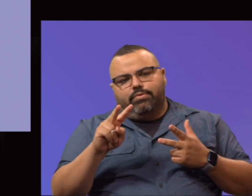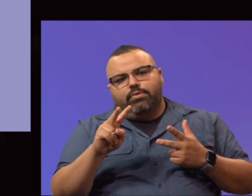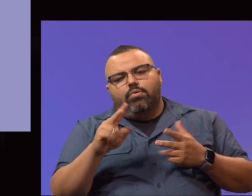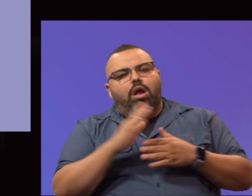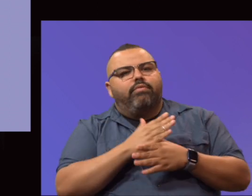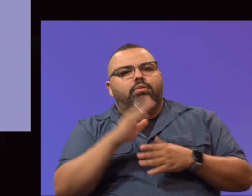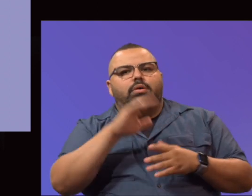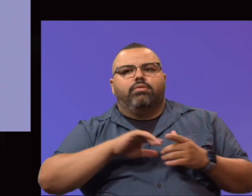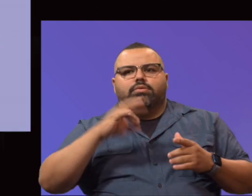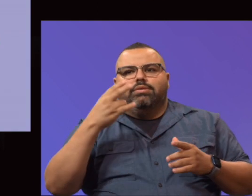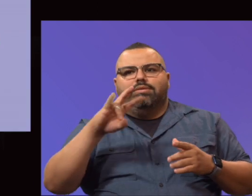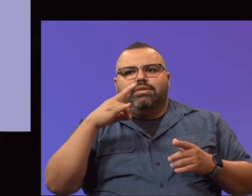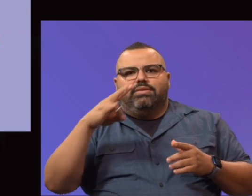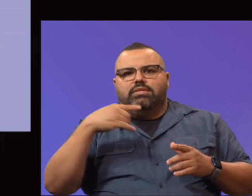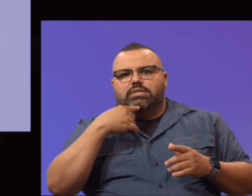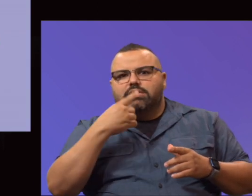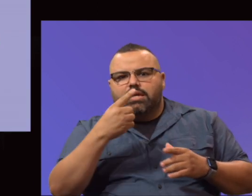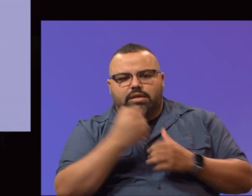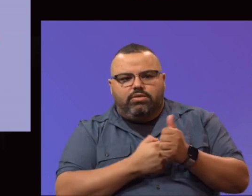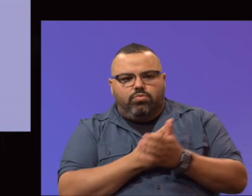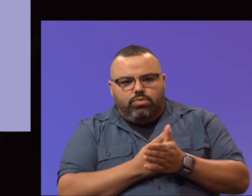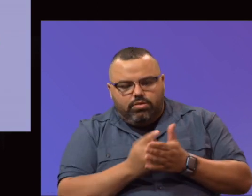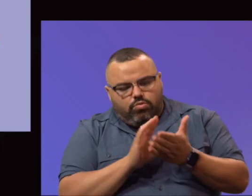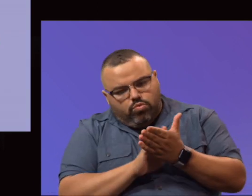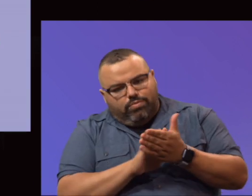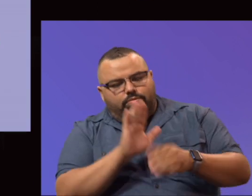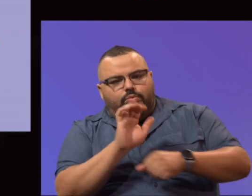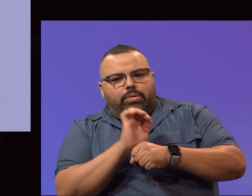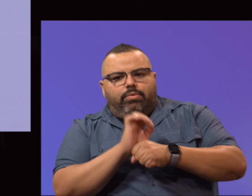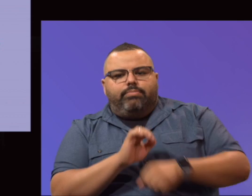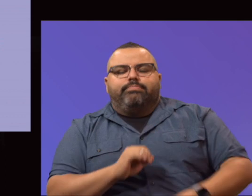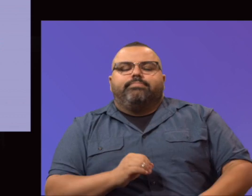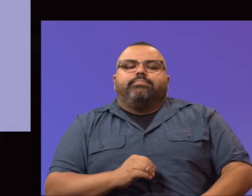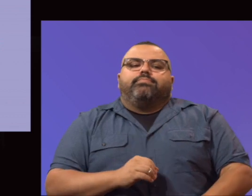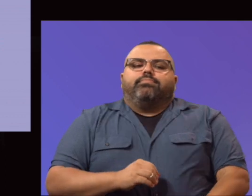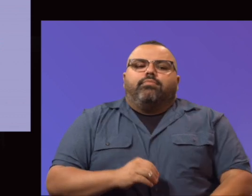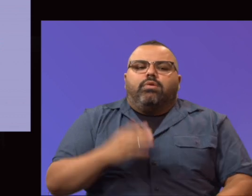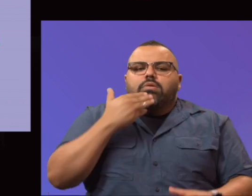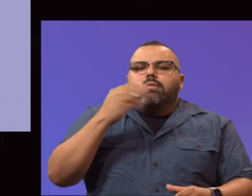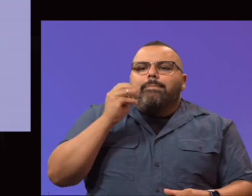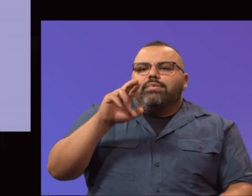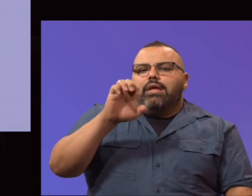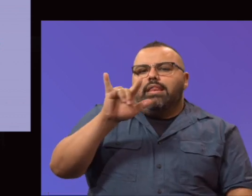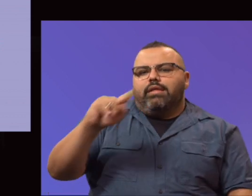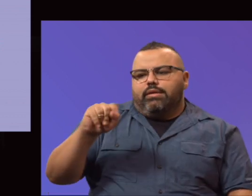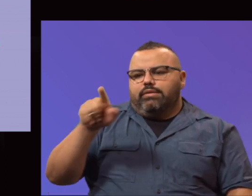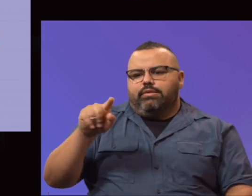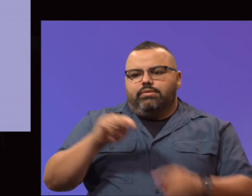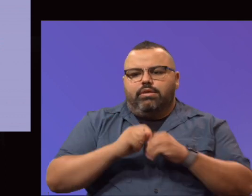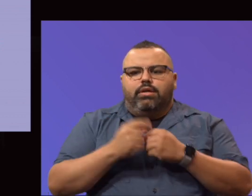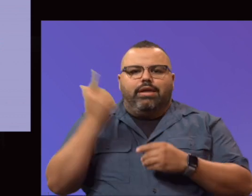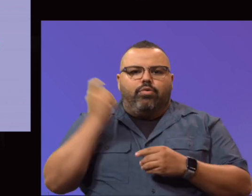I want to thank Mr. Elliott and his team in Grants Management. We've had $113 million of